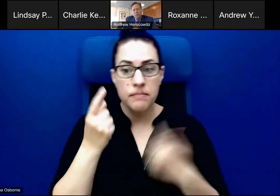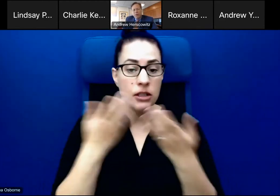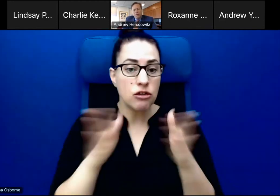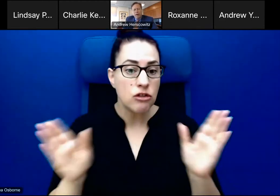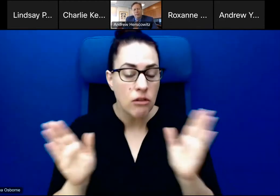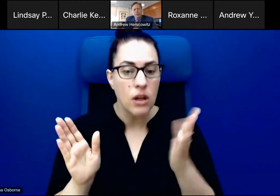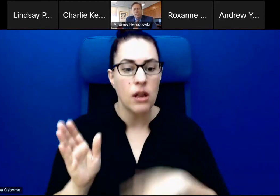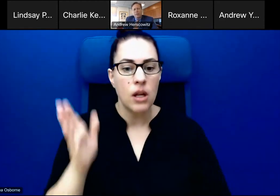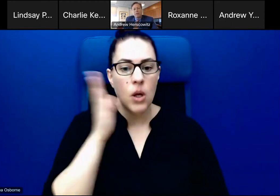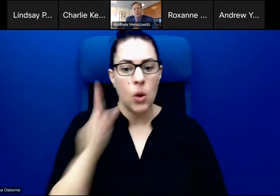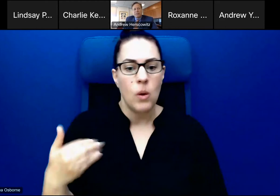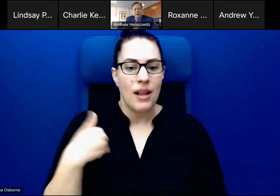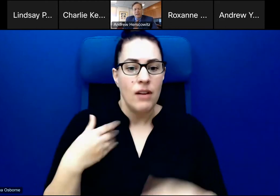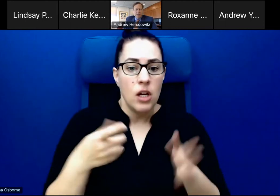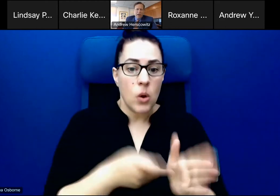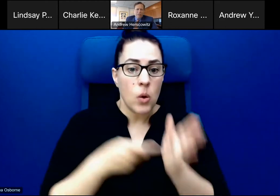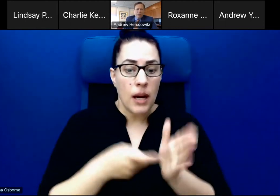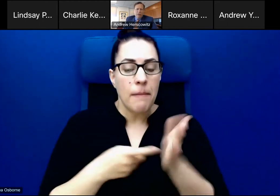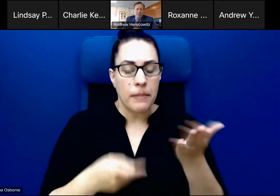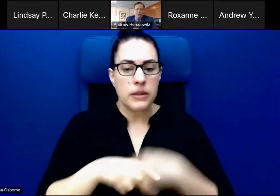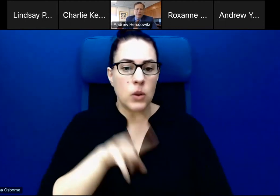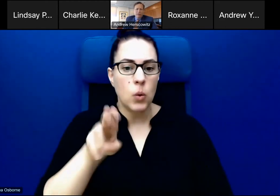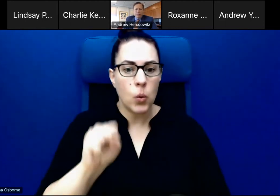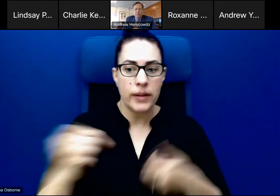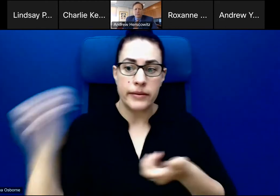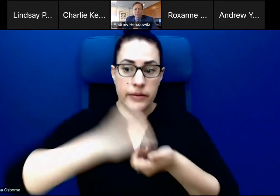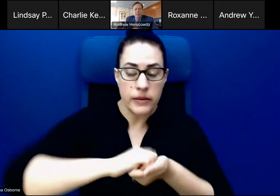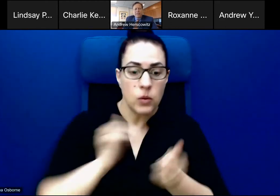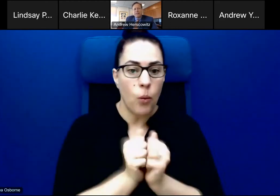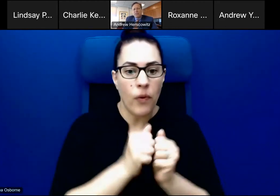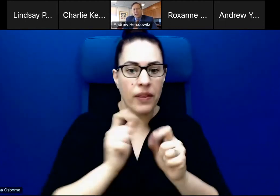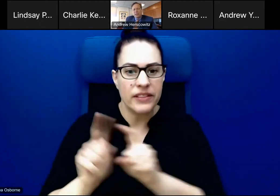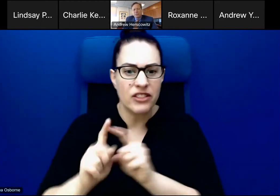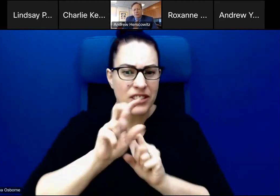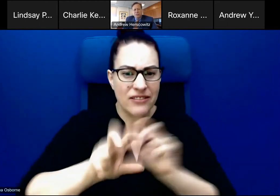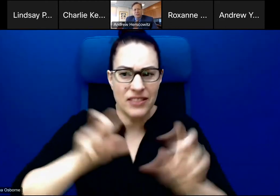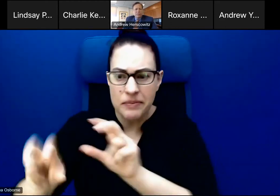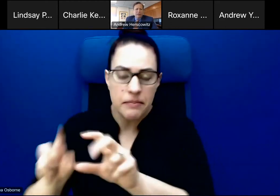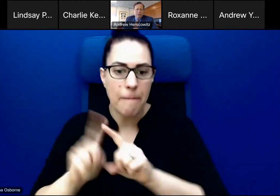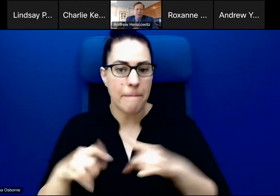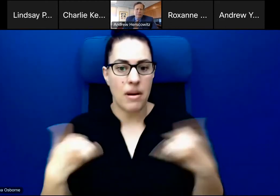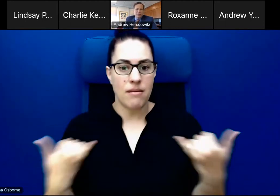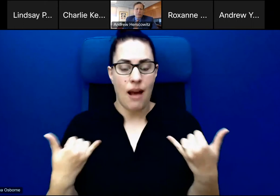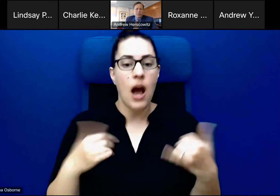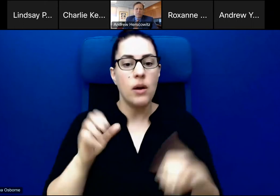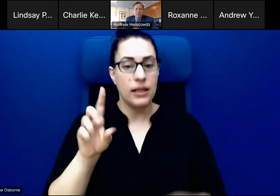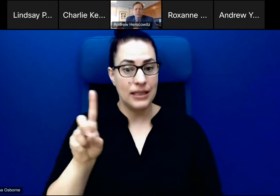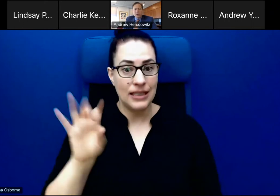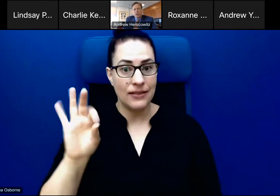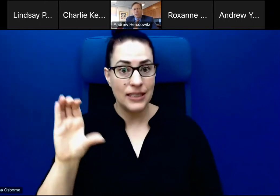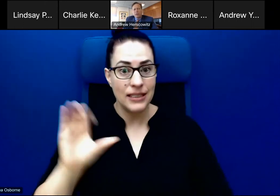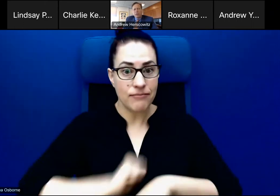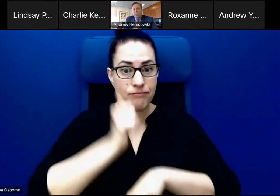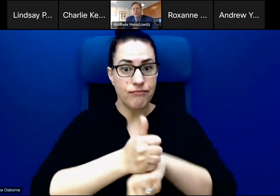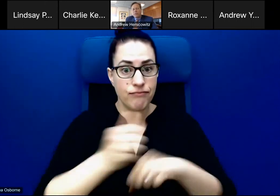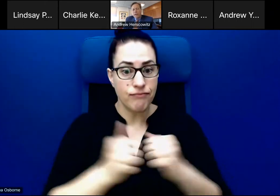a requirement that there would be a U.S. nexus with every one of the investments. But that's changed with the creation of DFC, and it's one of the reasons that we're